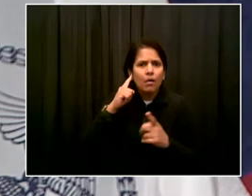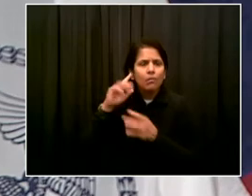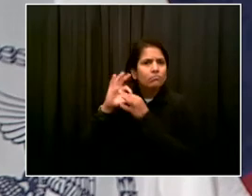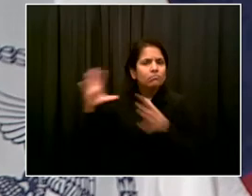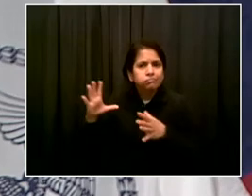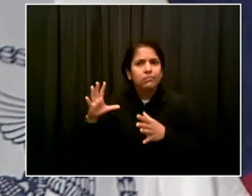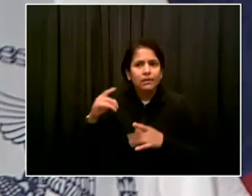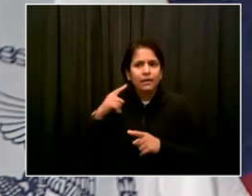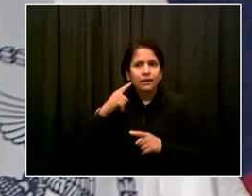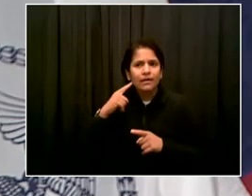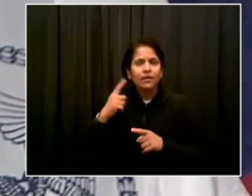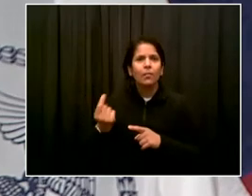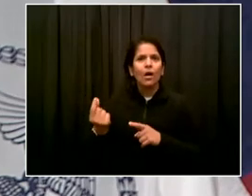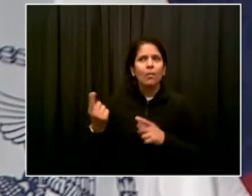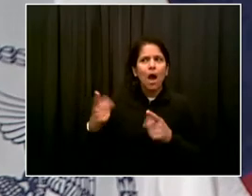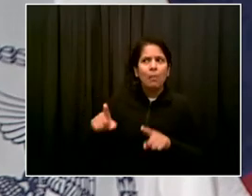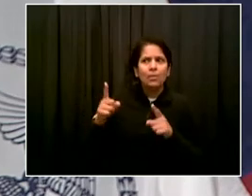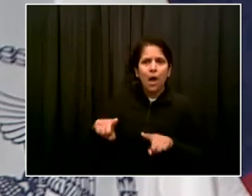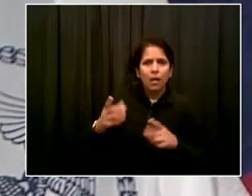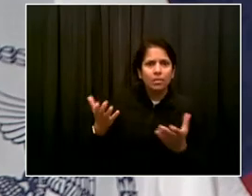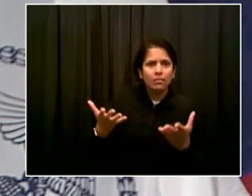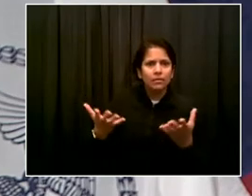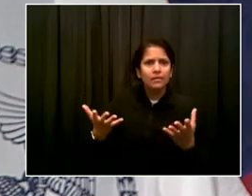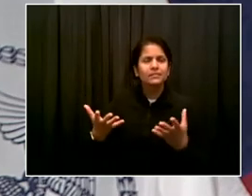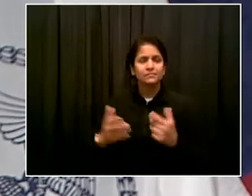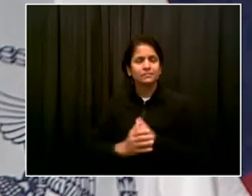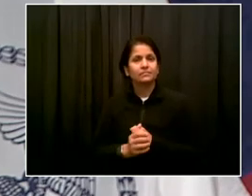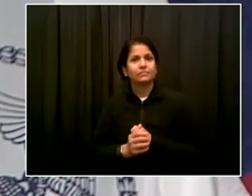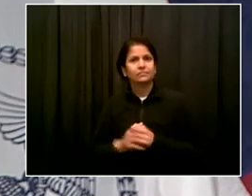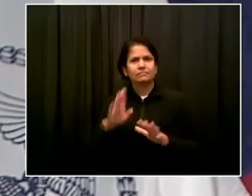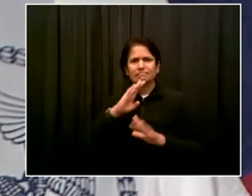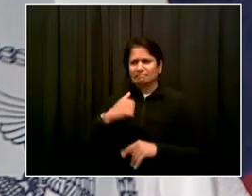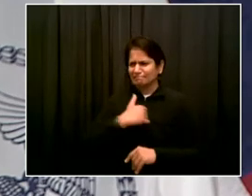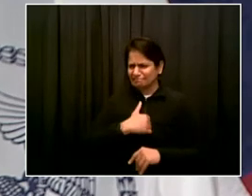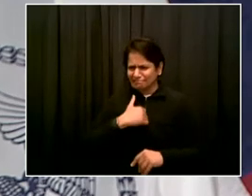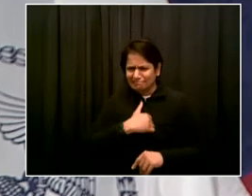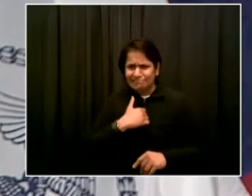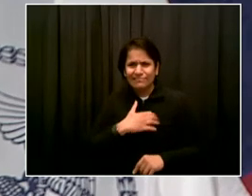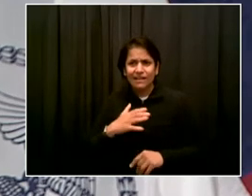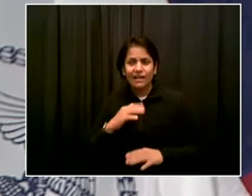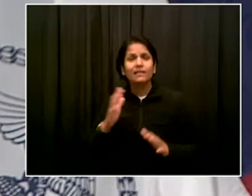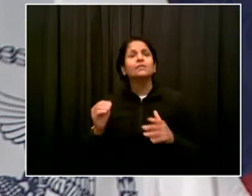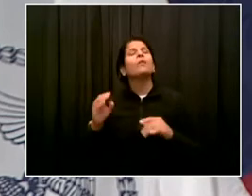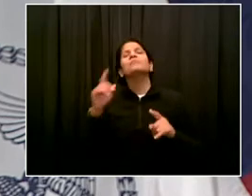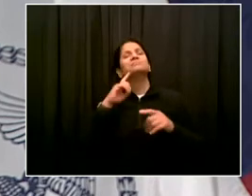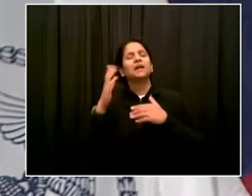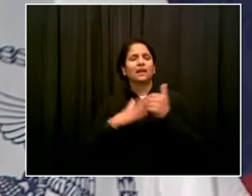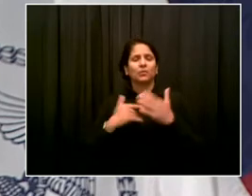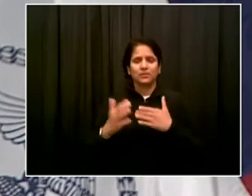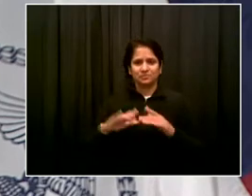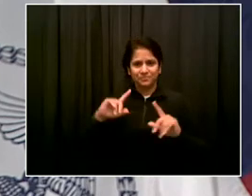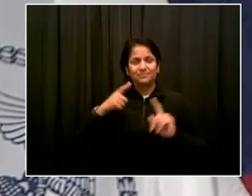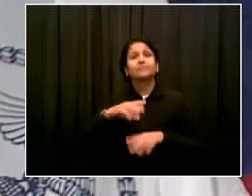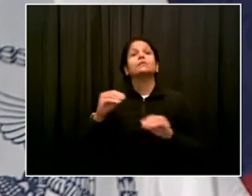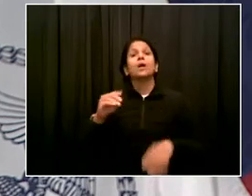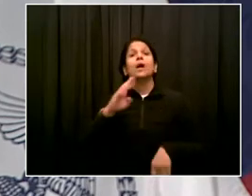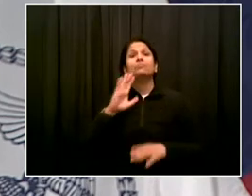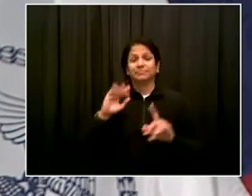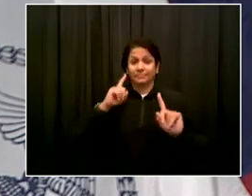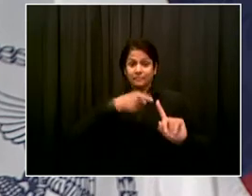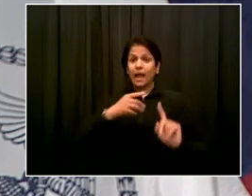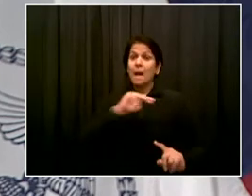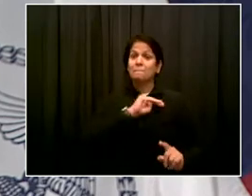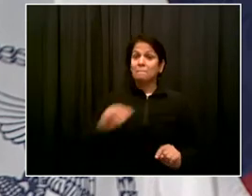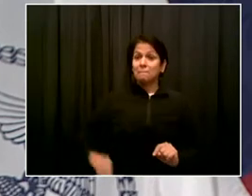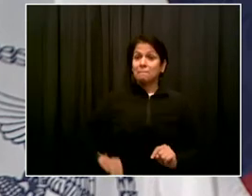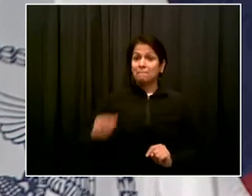Go ahead. We lost you for a second. Yes. Have you settled on a candidate for mayor among all the Democratic